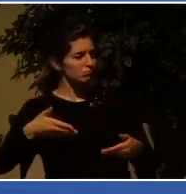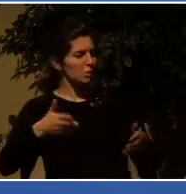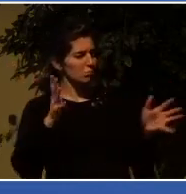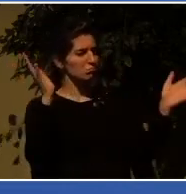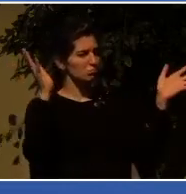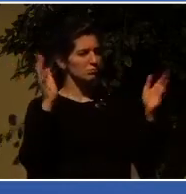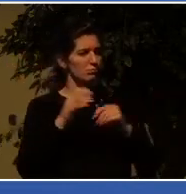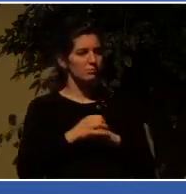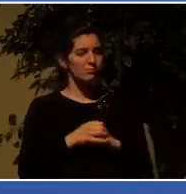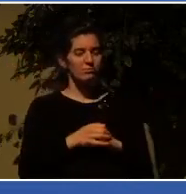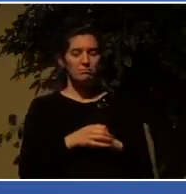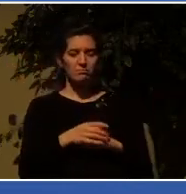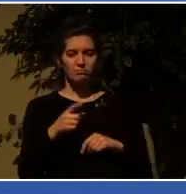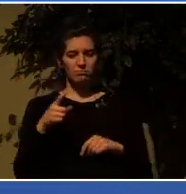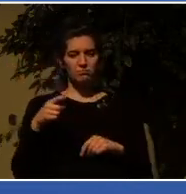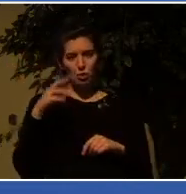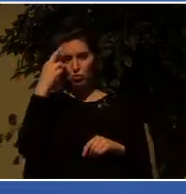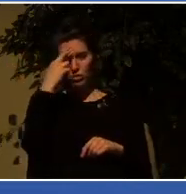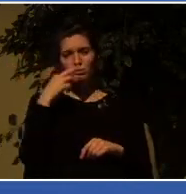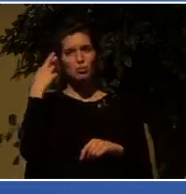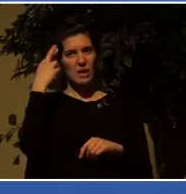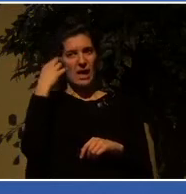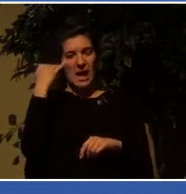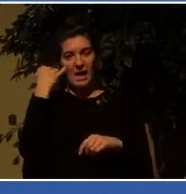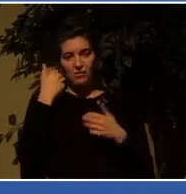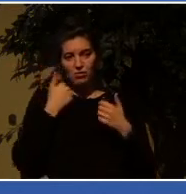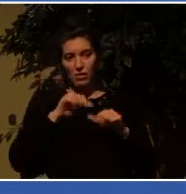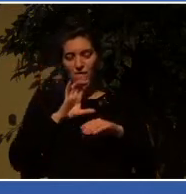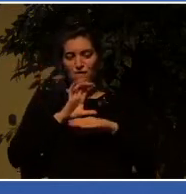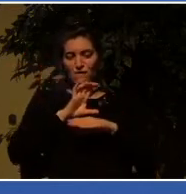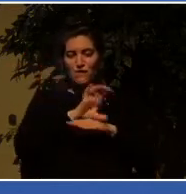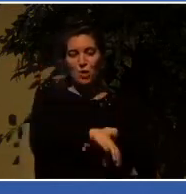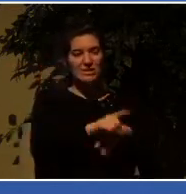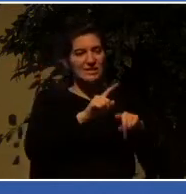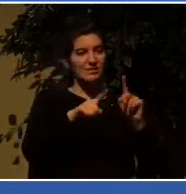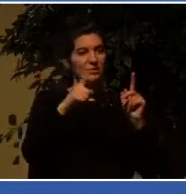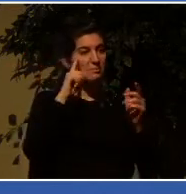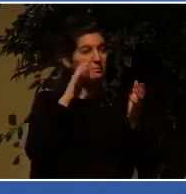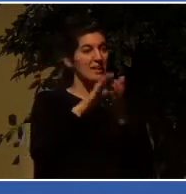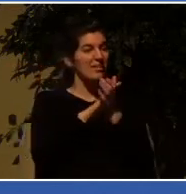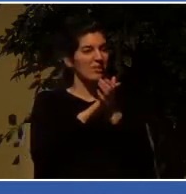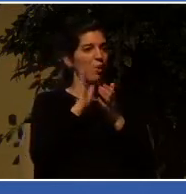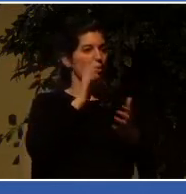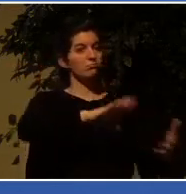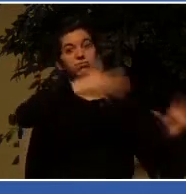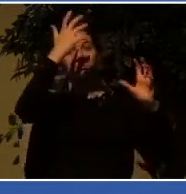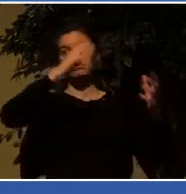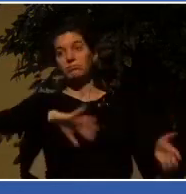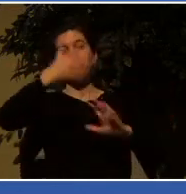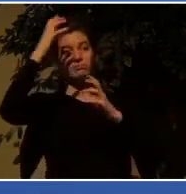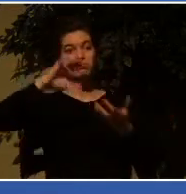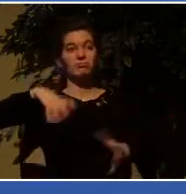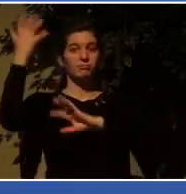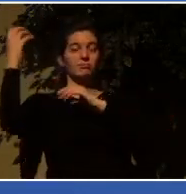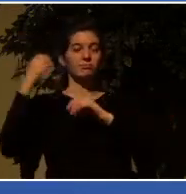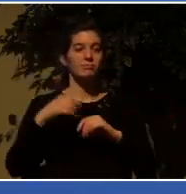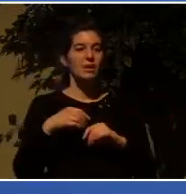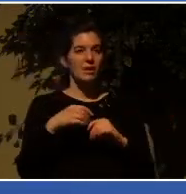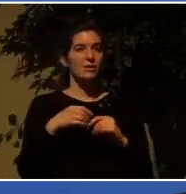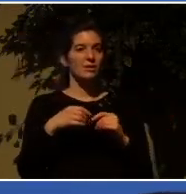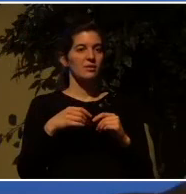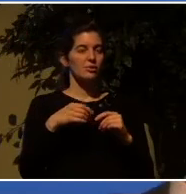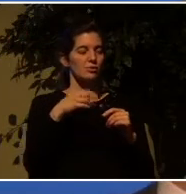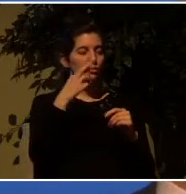force a different religious belief on people, they had nothing but trouble. Religious beliefs keep people